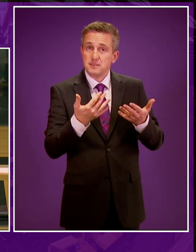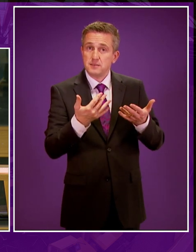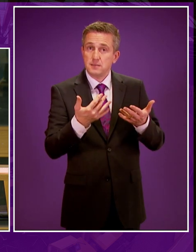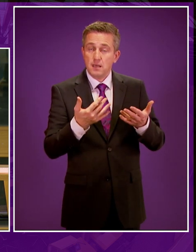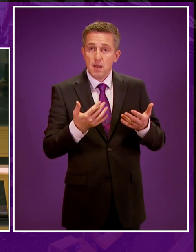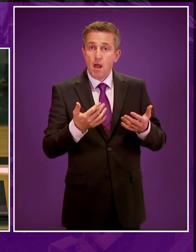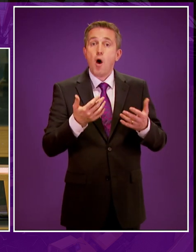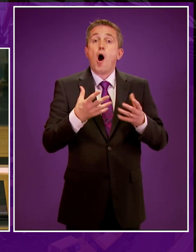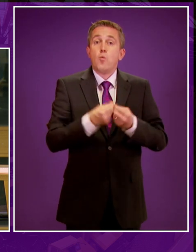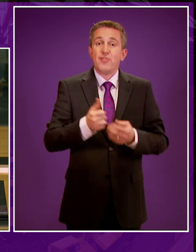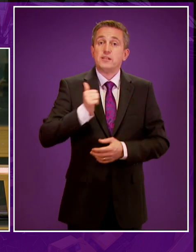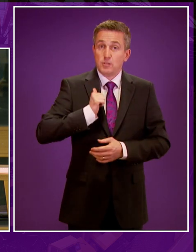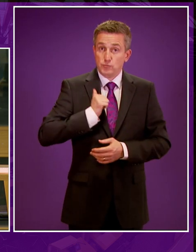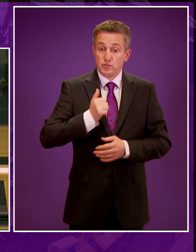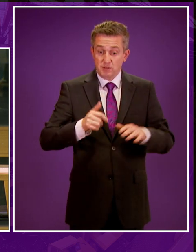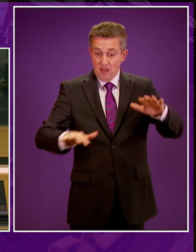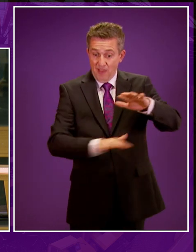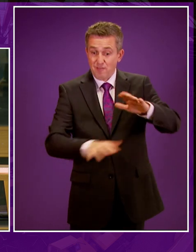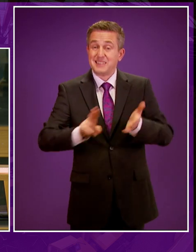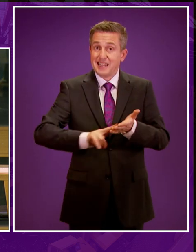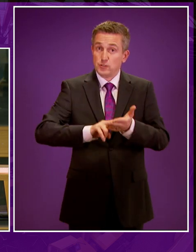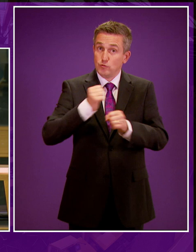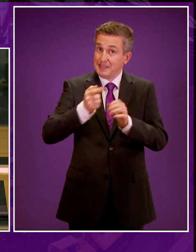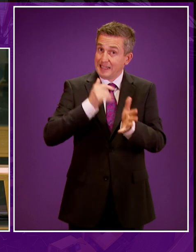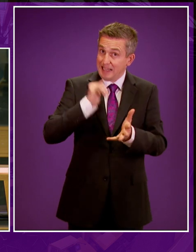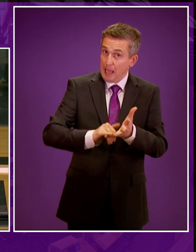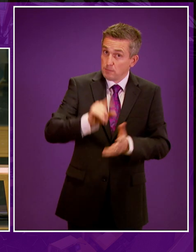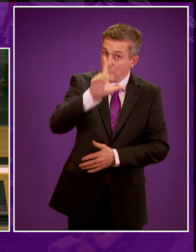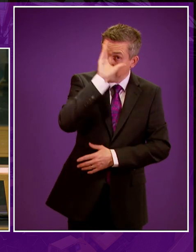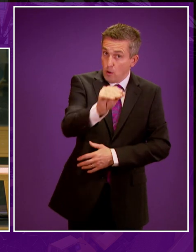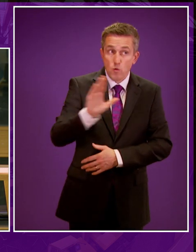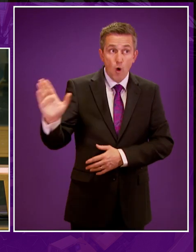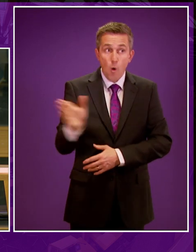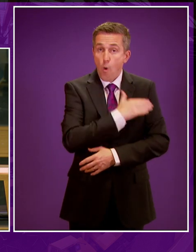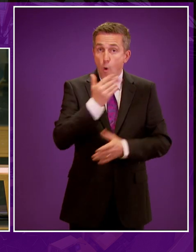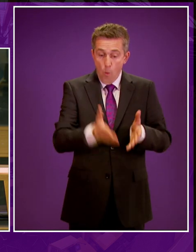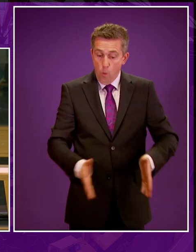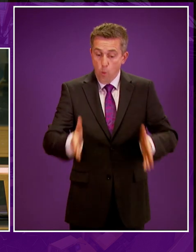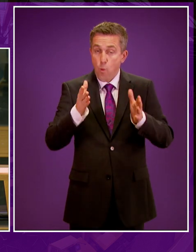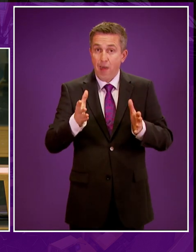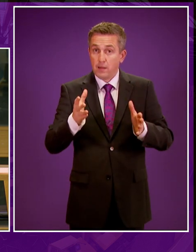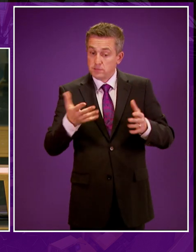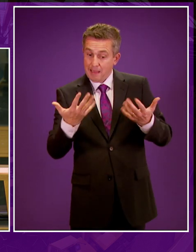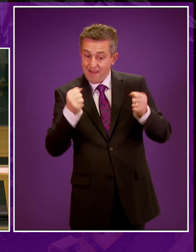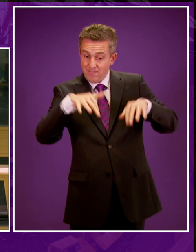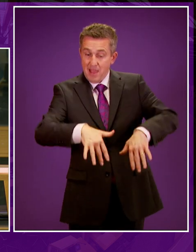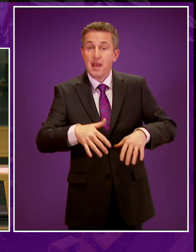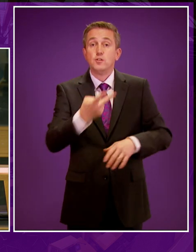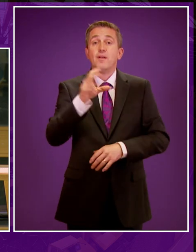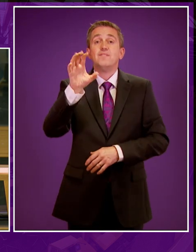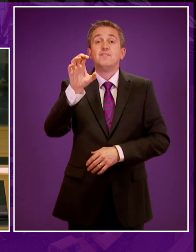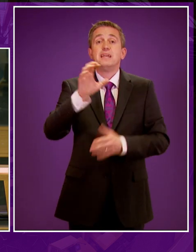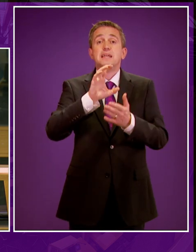is natural gas to be found in general, but ignores that not all wells perform. In 2015, the US company Chevron